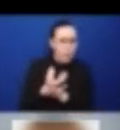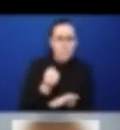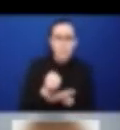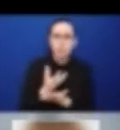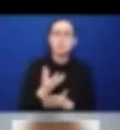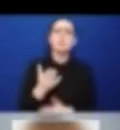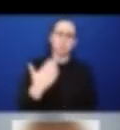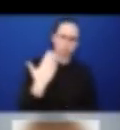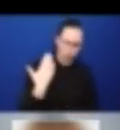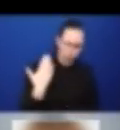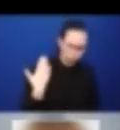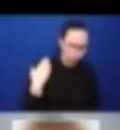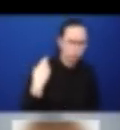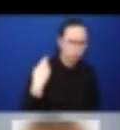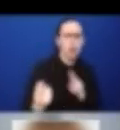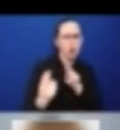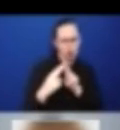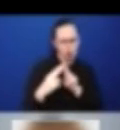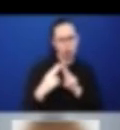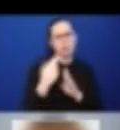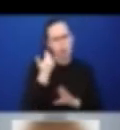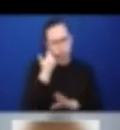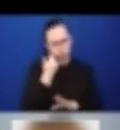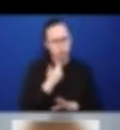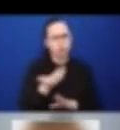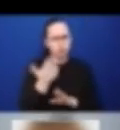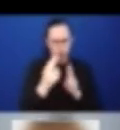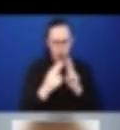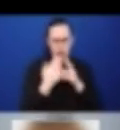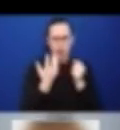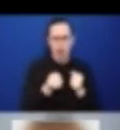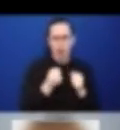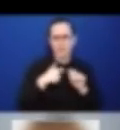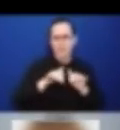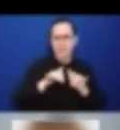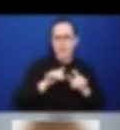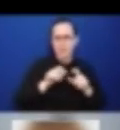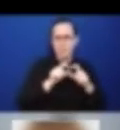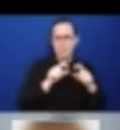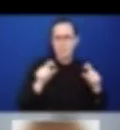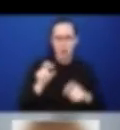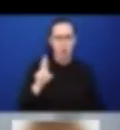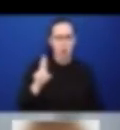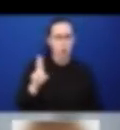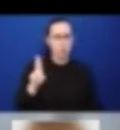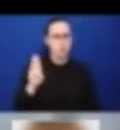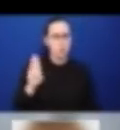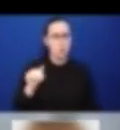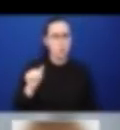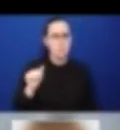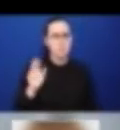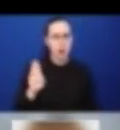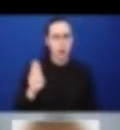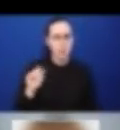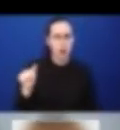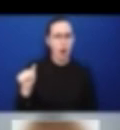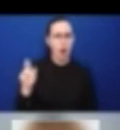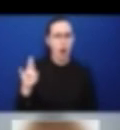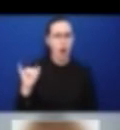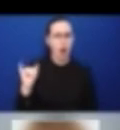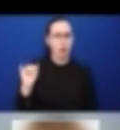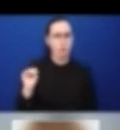contact me at my email address, rubabarim.gc.ca. Thank you very much for your attention.